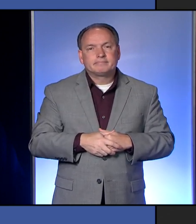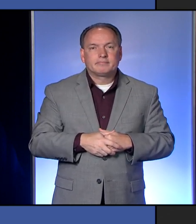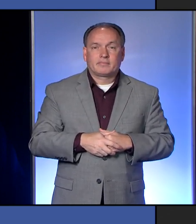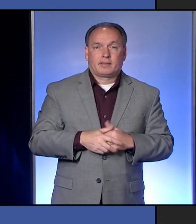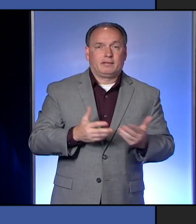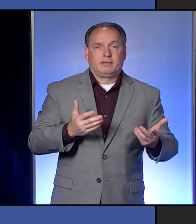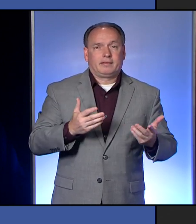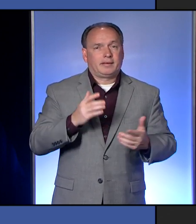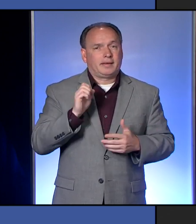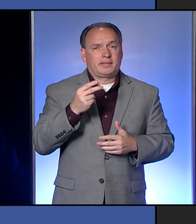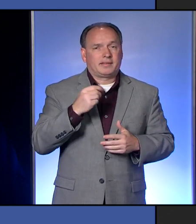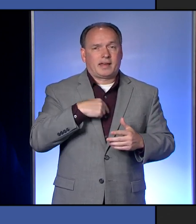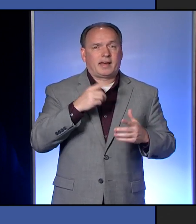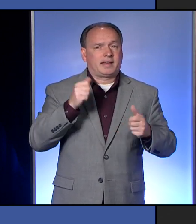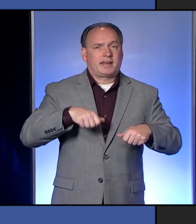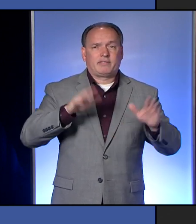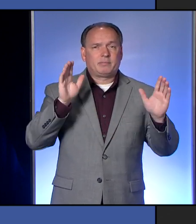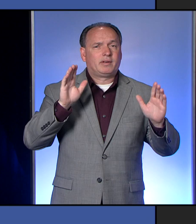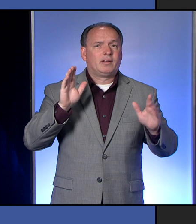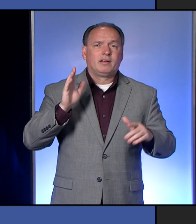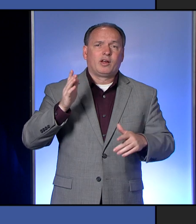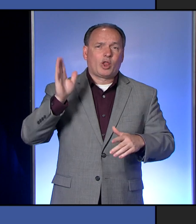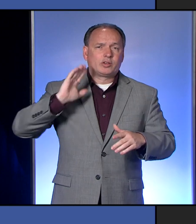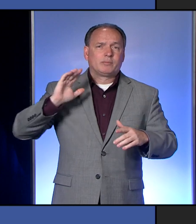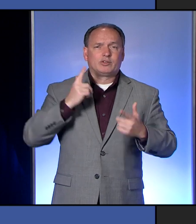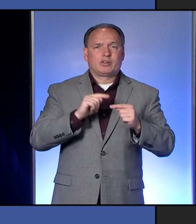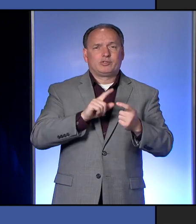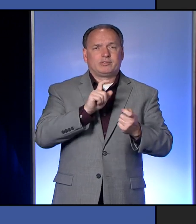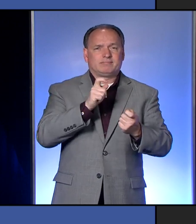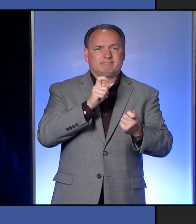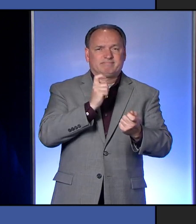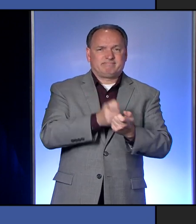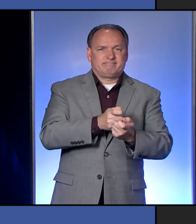Ethan, I've given up a long time ago trying to put numbers on a virus.